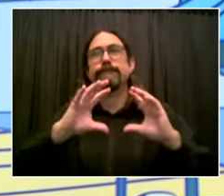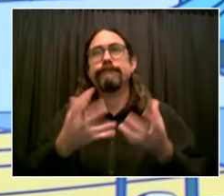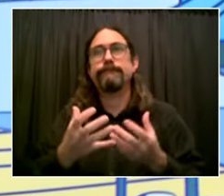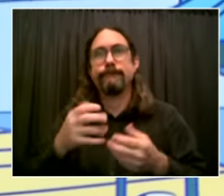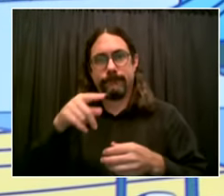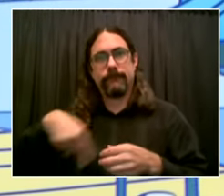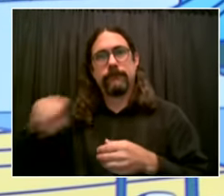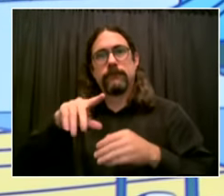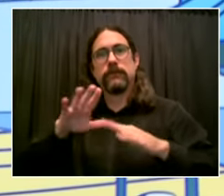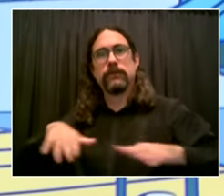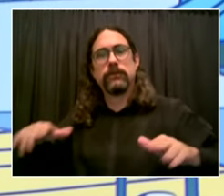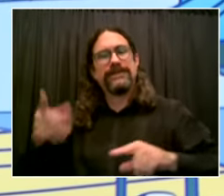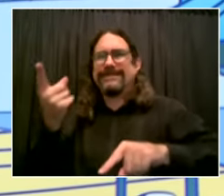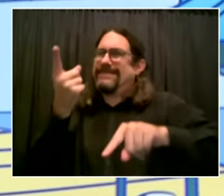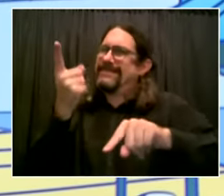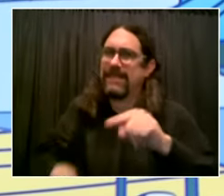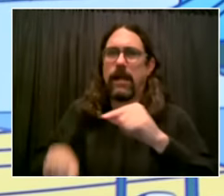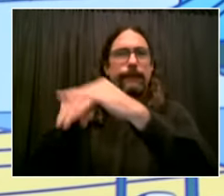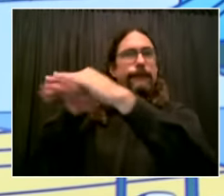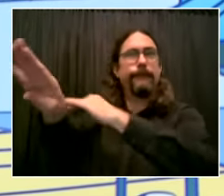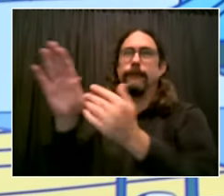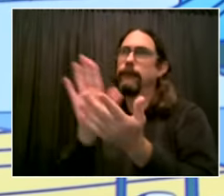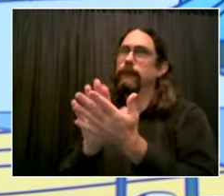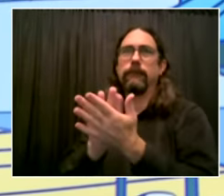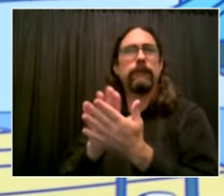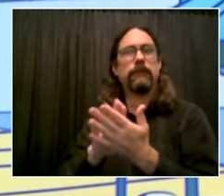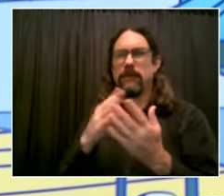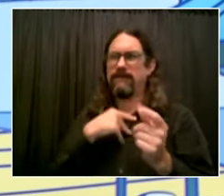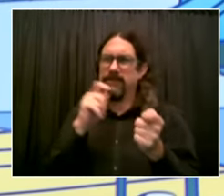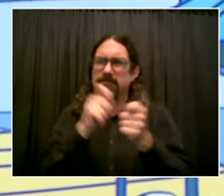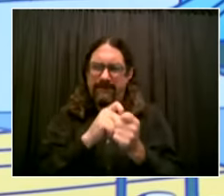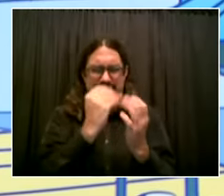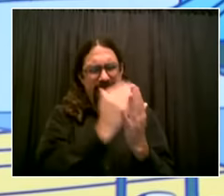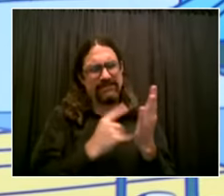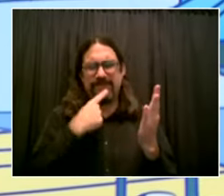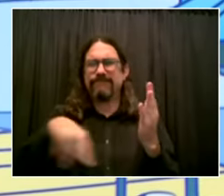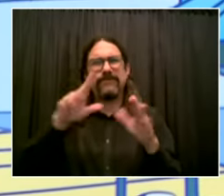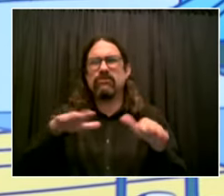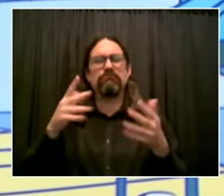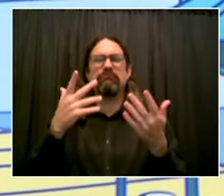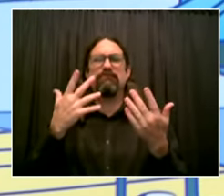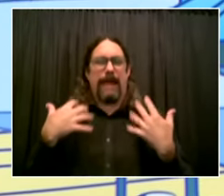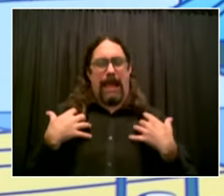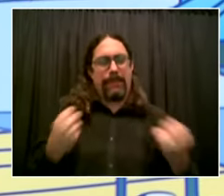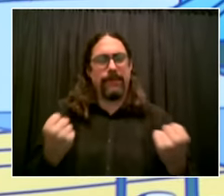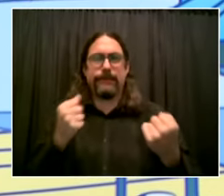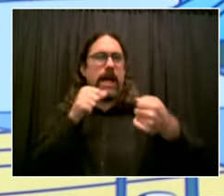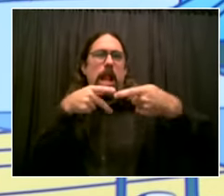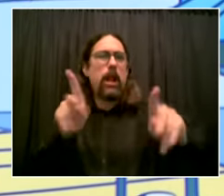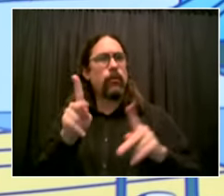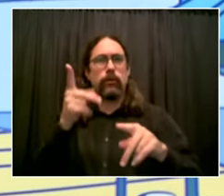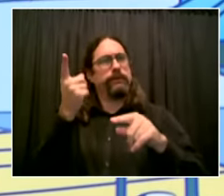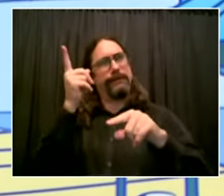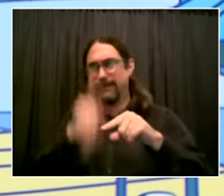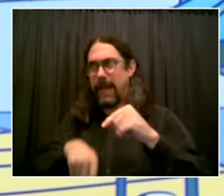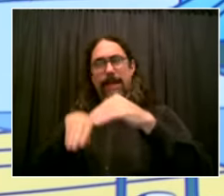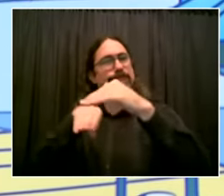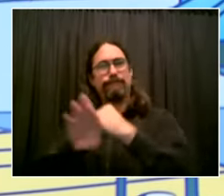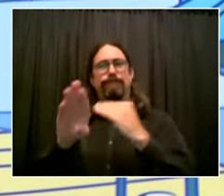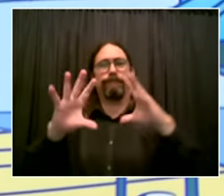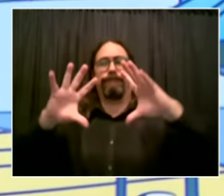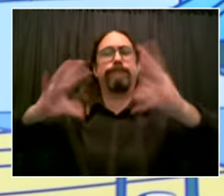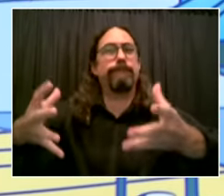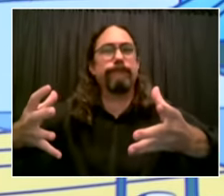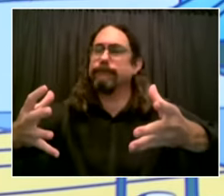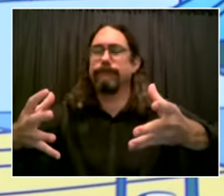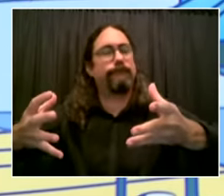who really had profound challenges and there were specific ways of helping them that was before the pandemic that continues